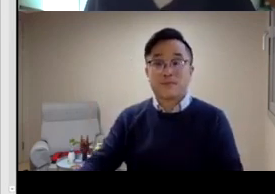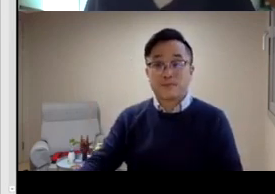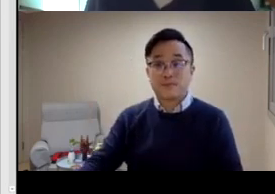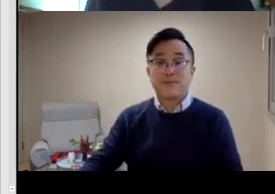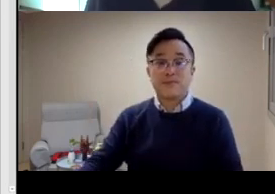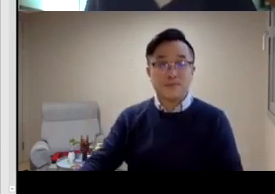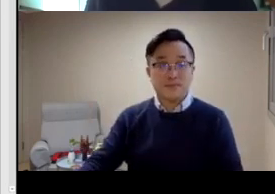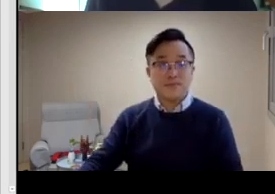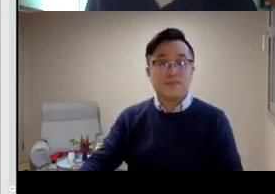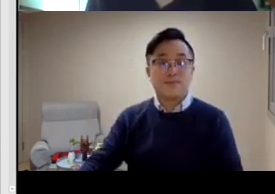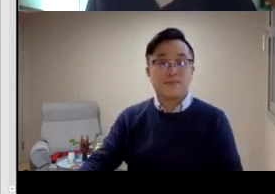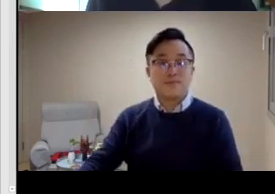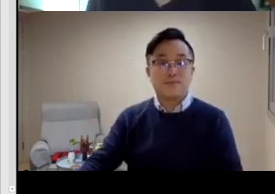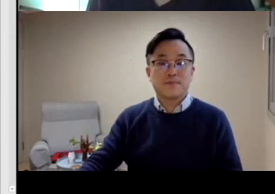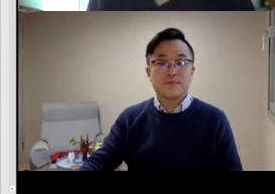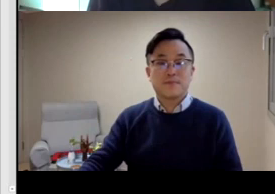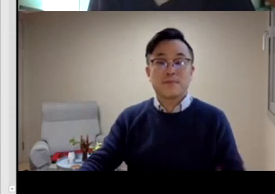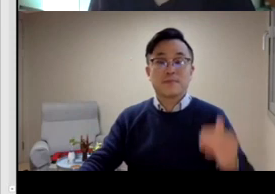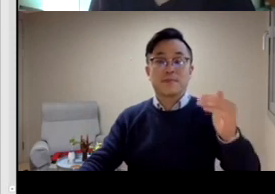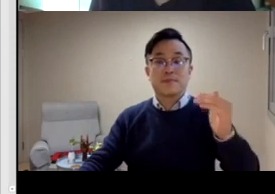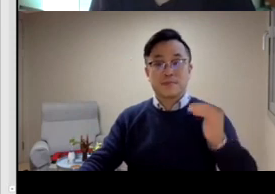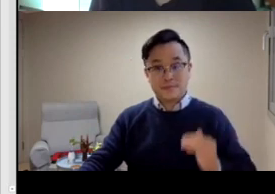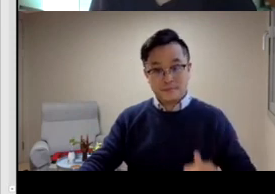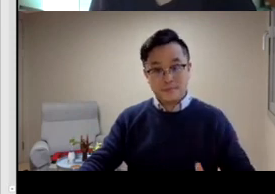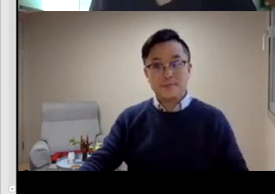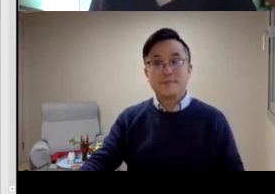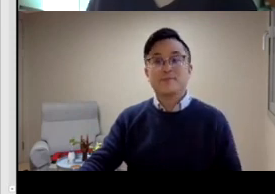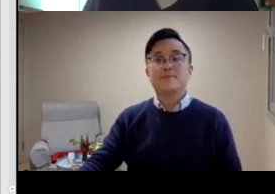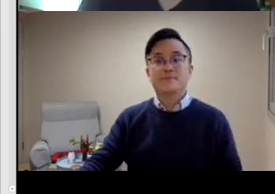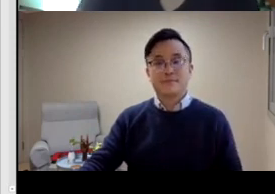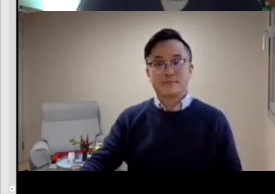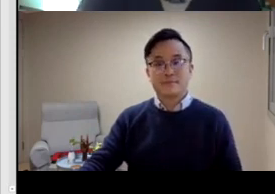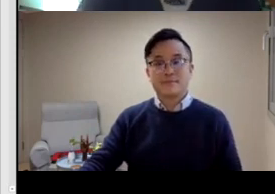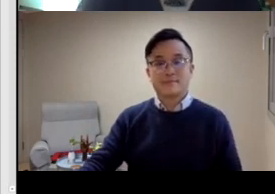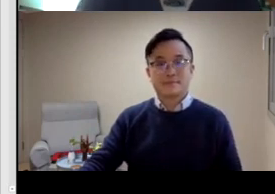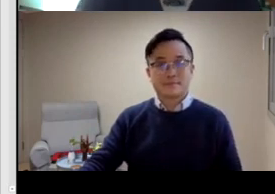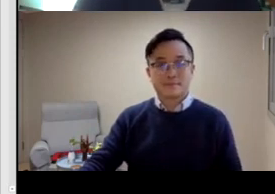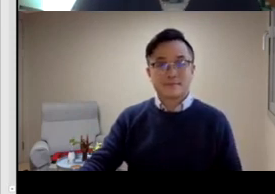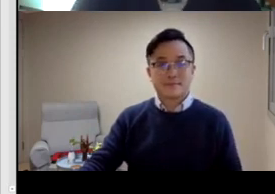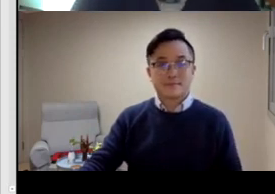linguistics or Korean sign language from a linguistic perspective.